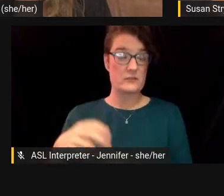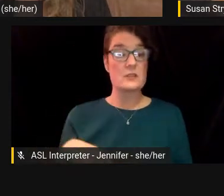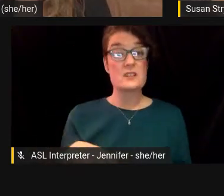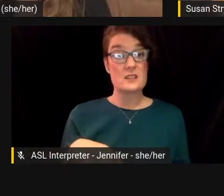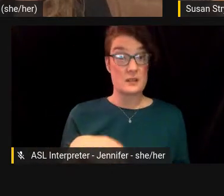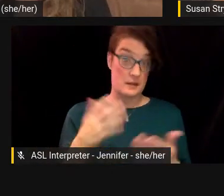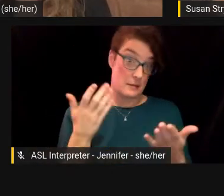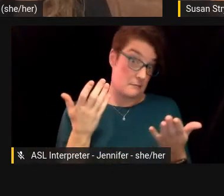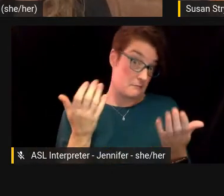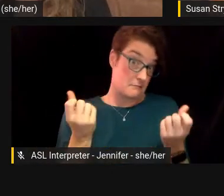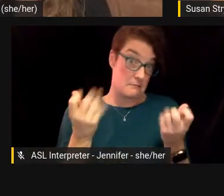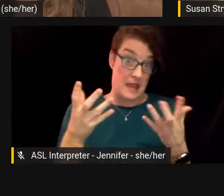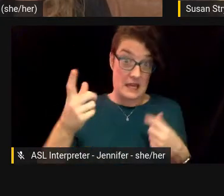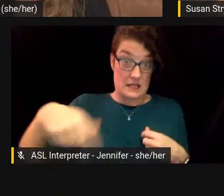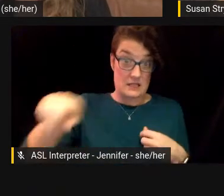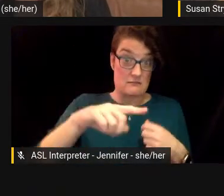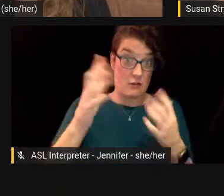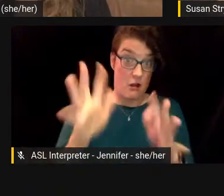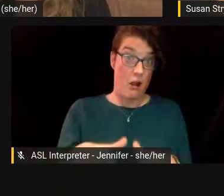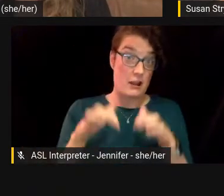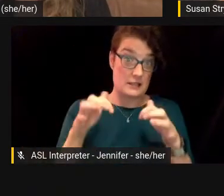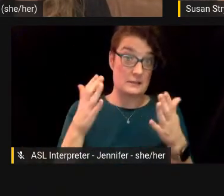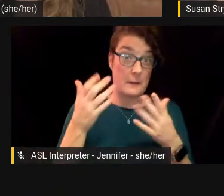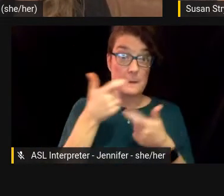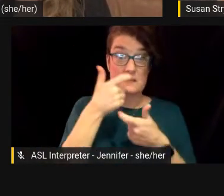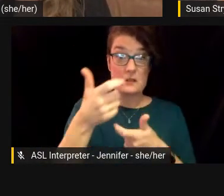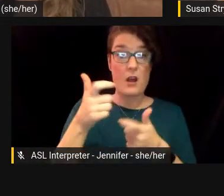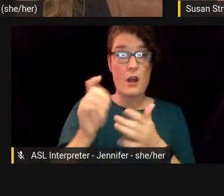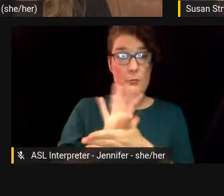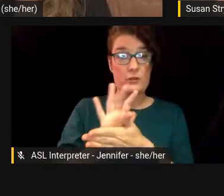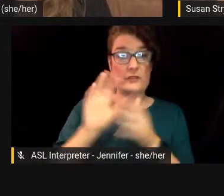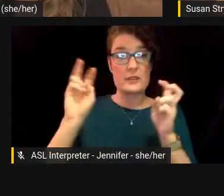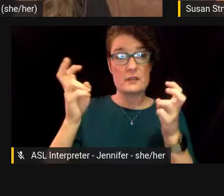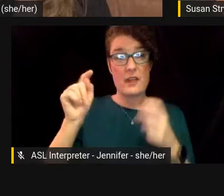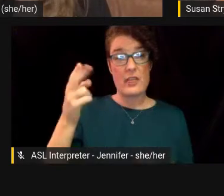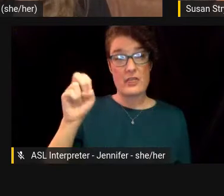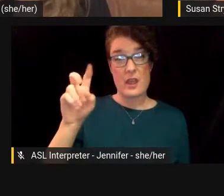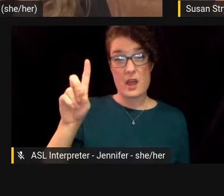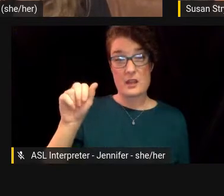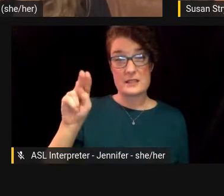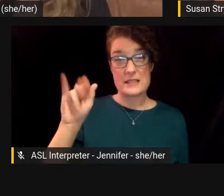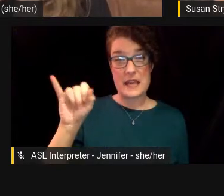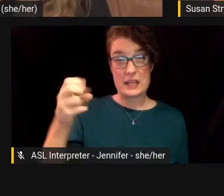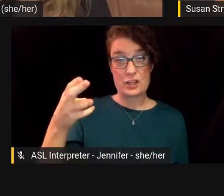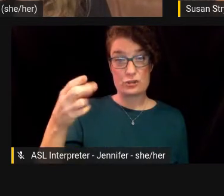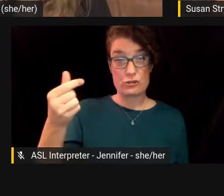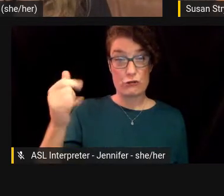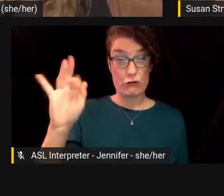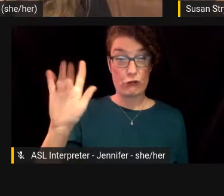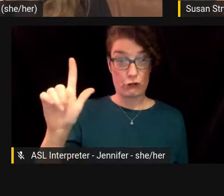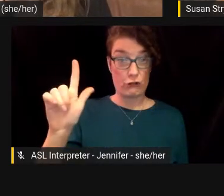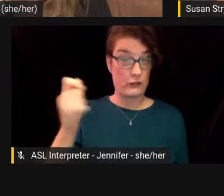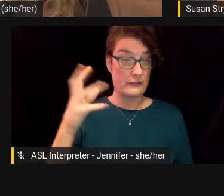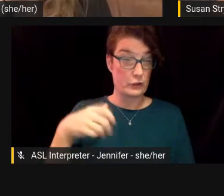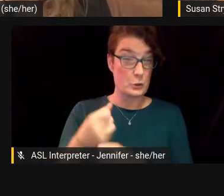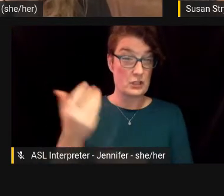audience members may have seen The Danish Girl a few years ago. And